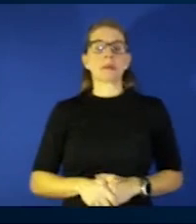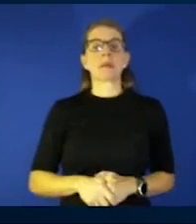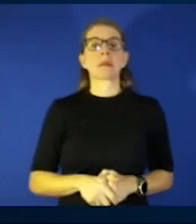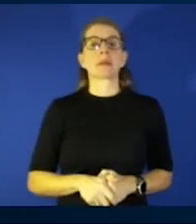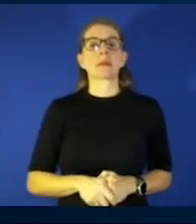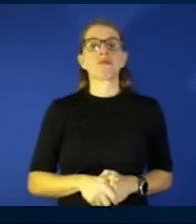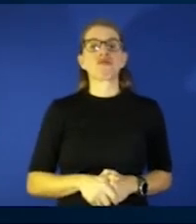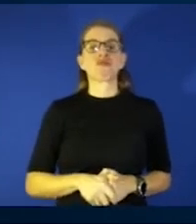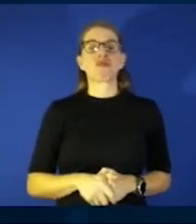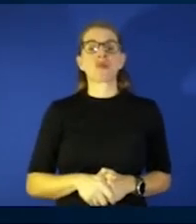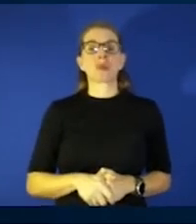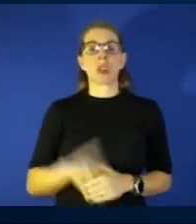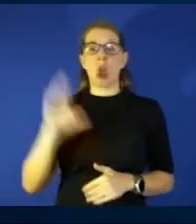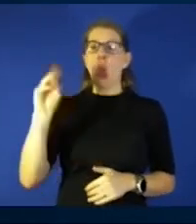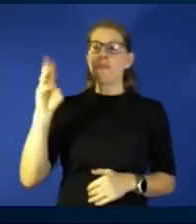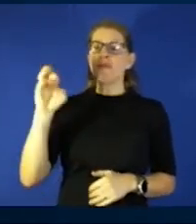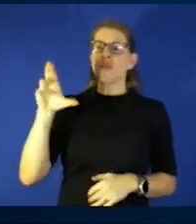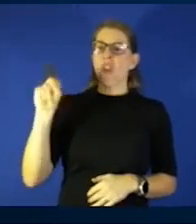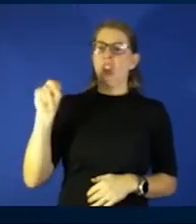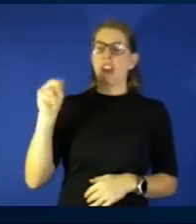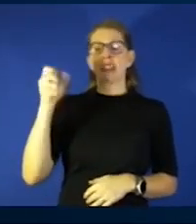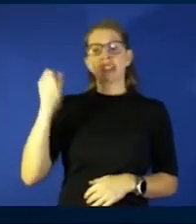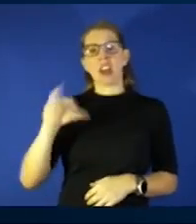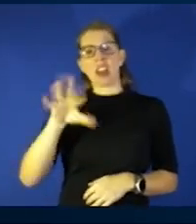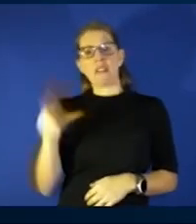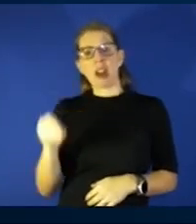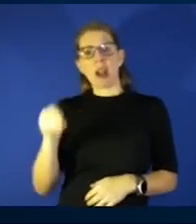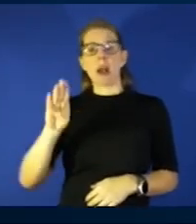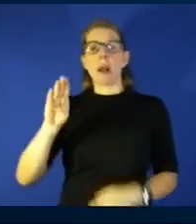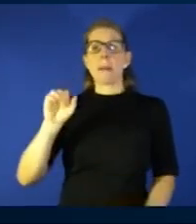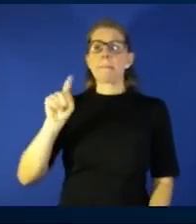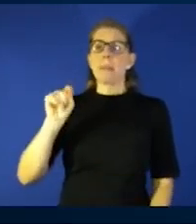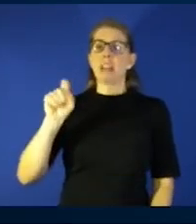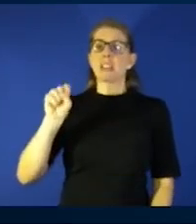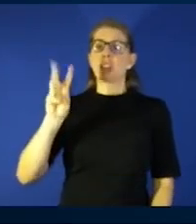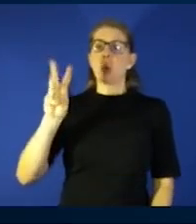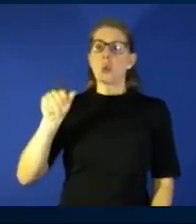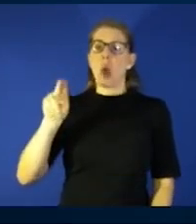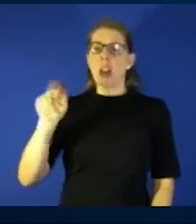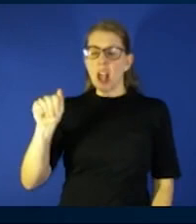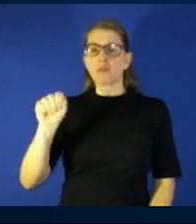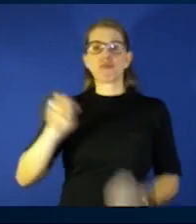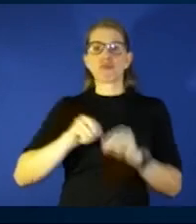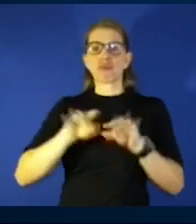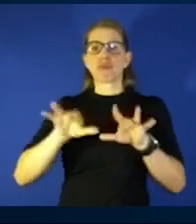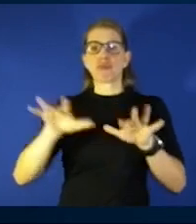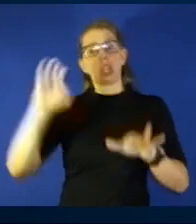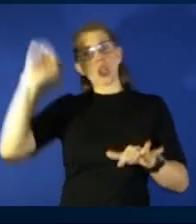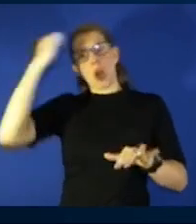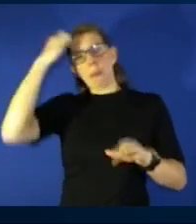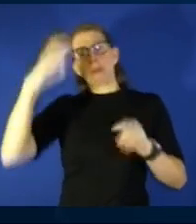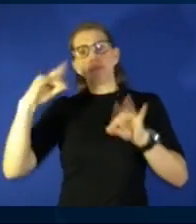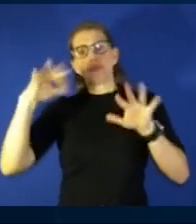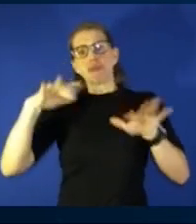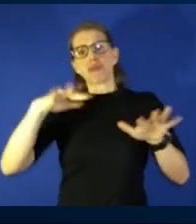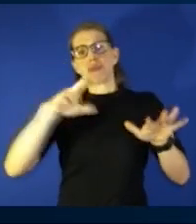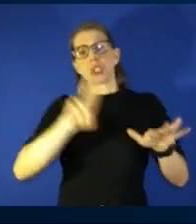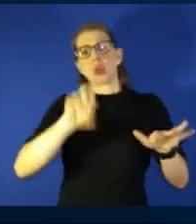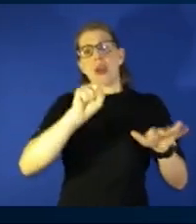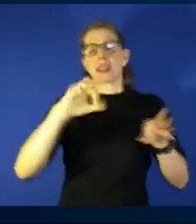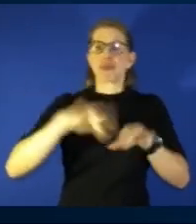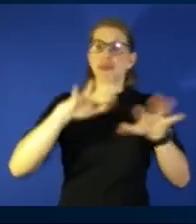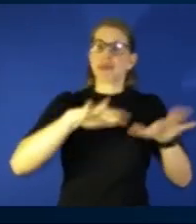you know Omicron came or maybe South Africa and Botswana flights took it everywhere then it got into Europe then it got to the United States or something like that